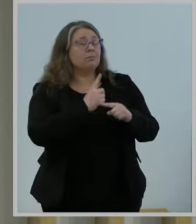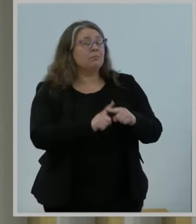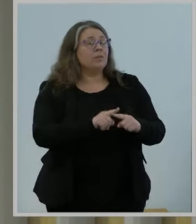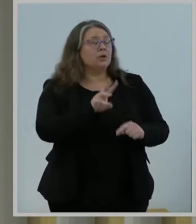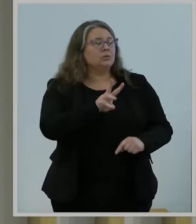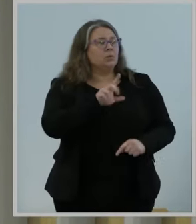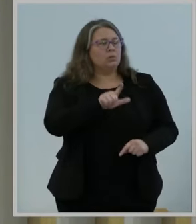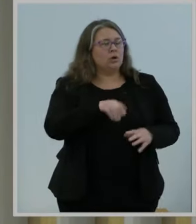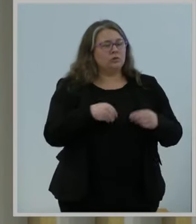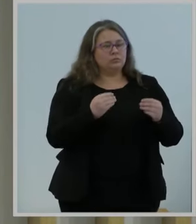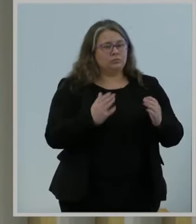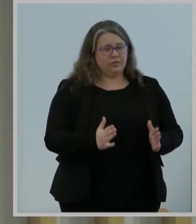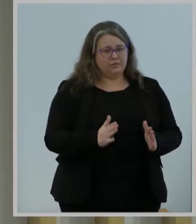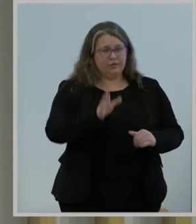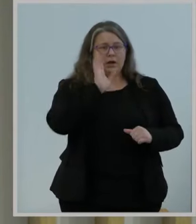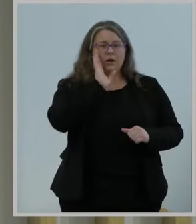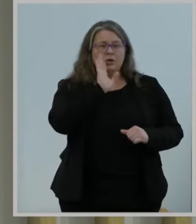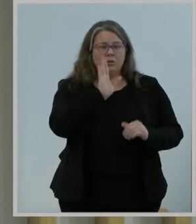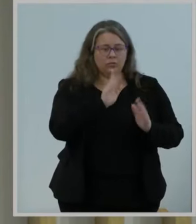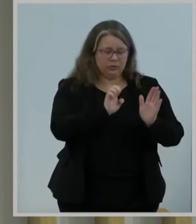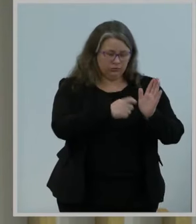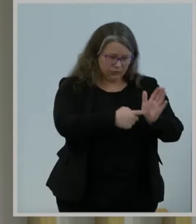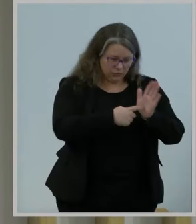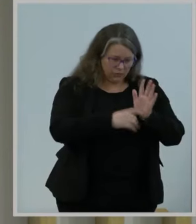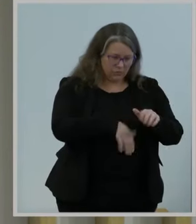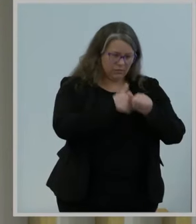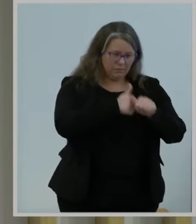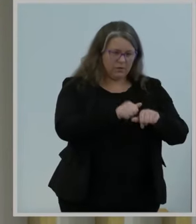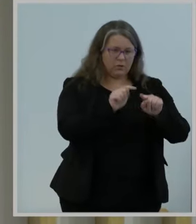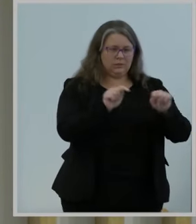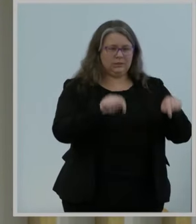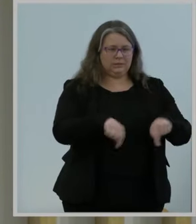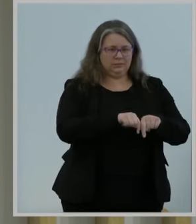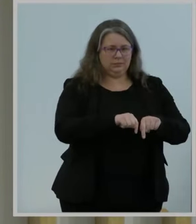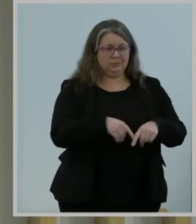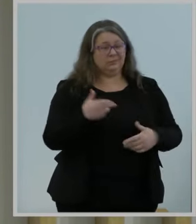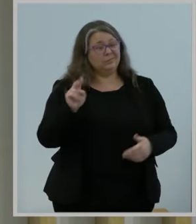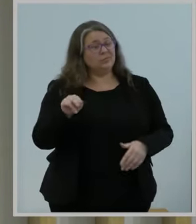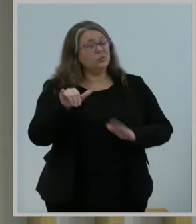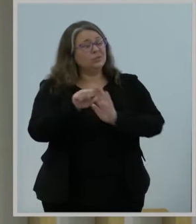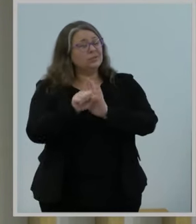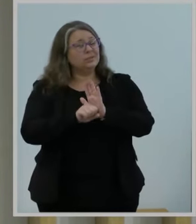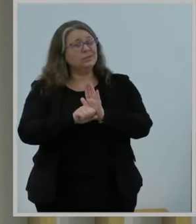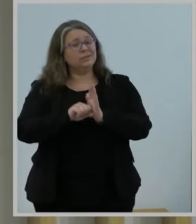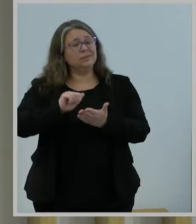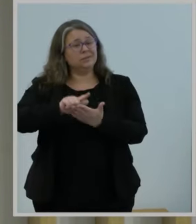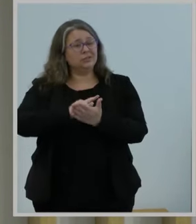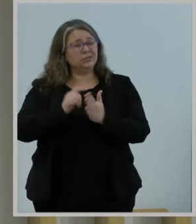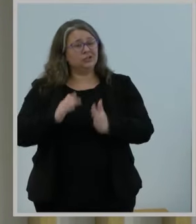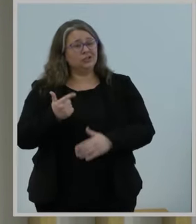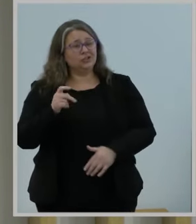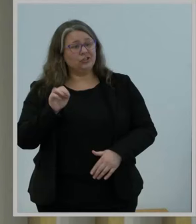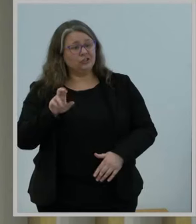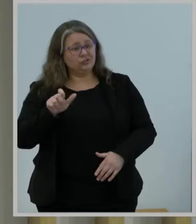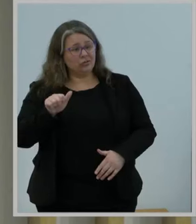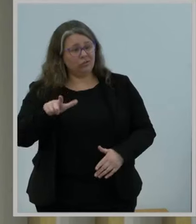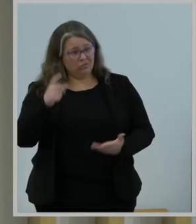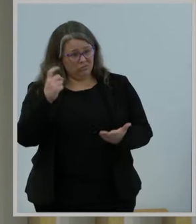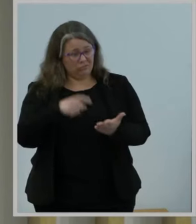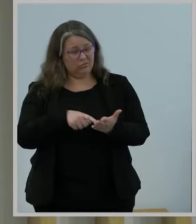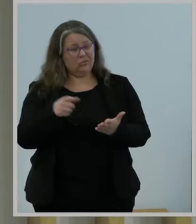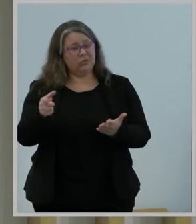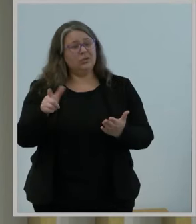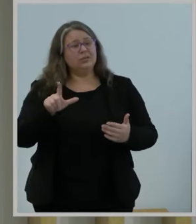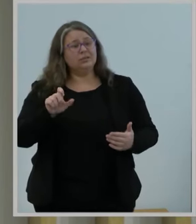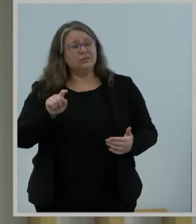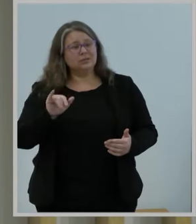State Attorney General Letitia James brought to our attention following floods caused by Hurricane Ida, where not all